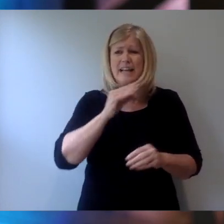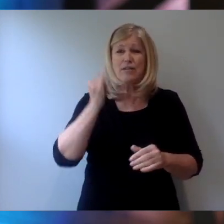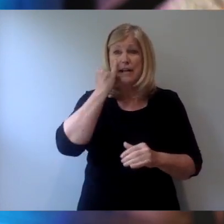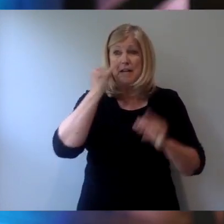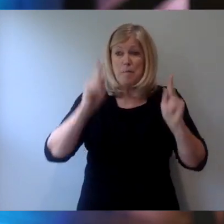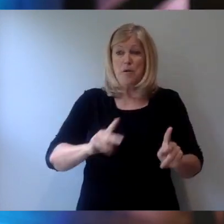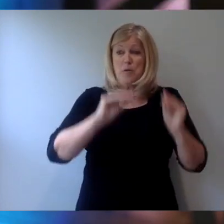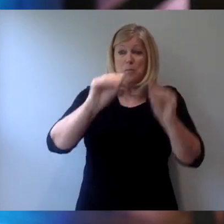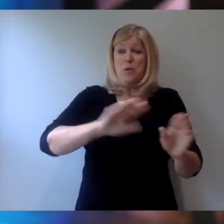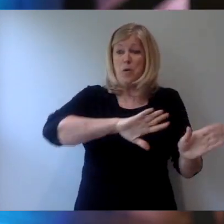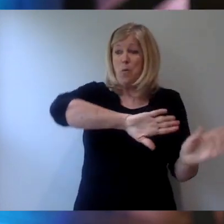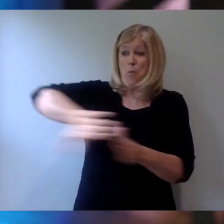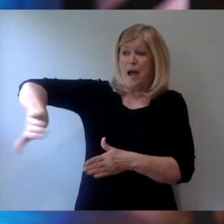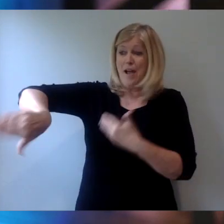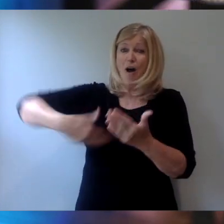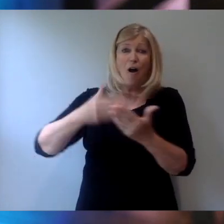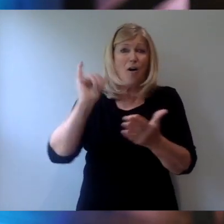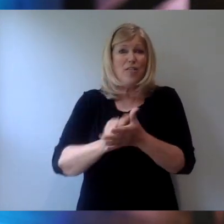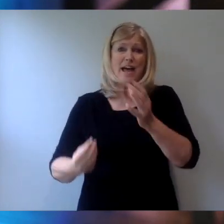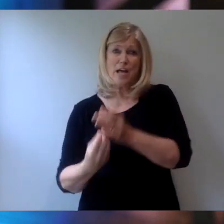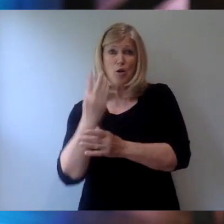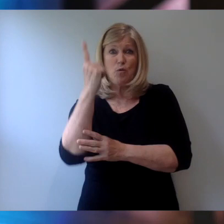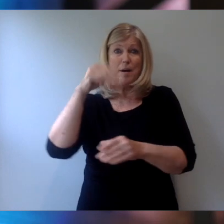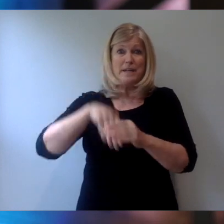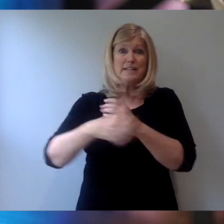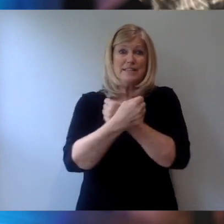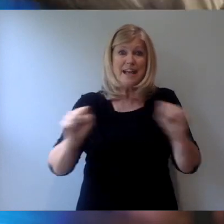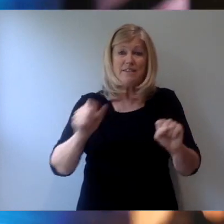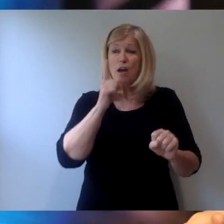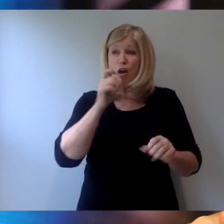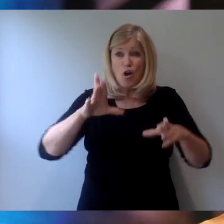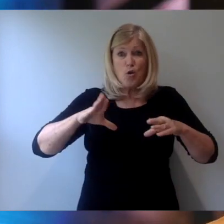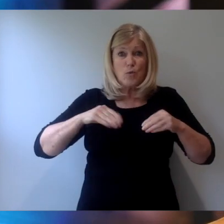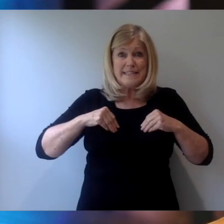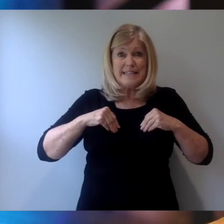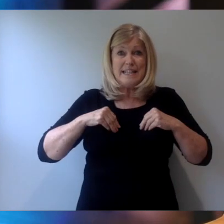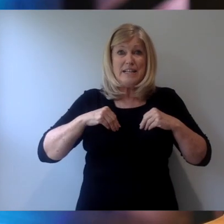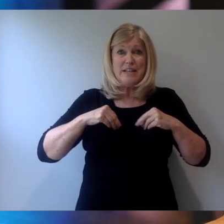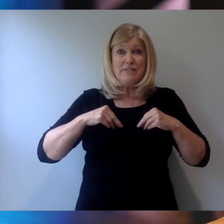and then therefore grew up into their salvation, who would receive the benefit of that?